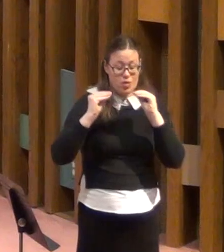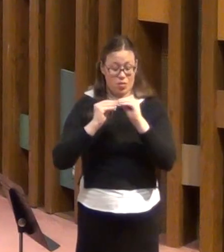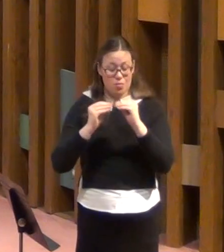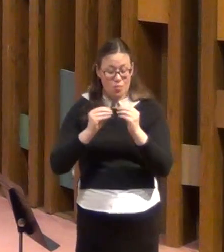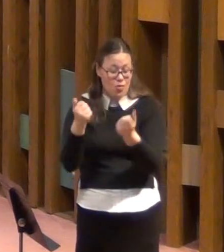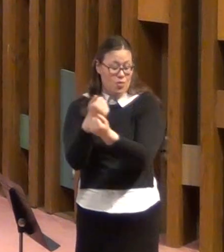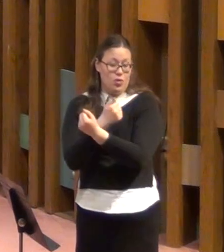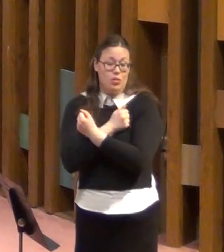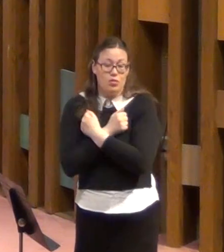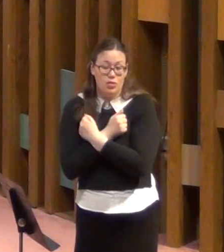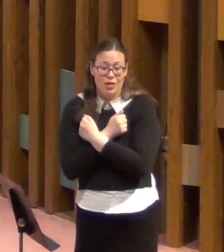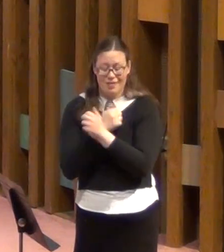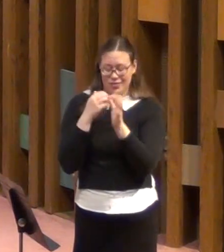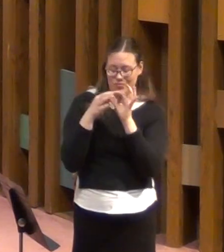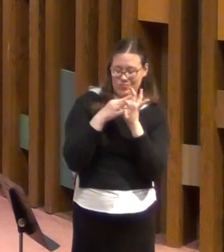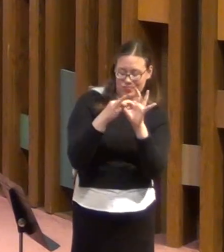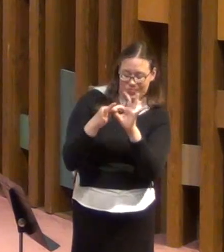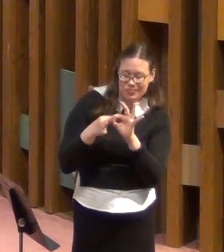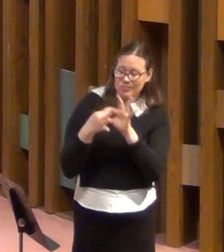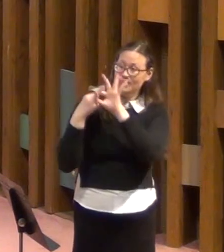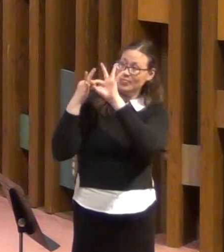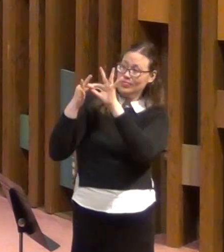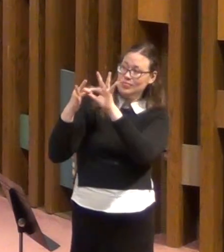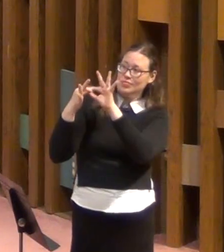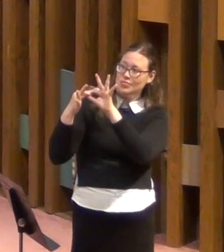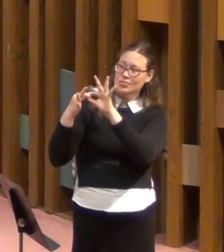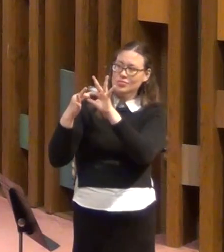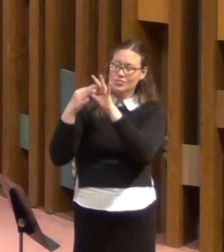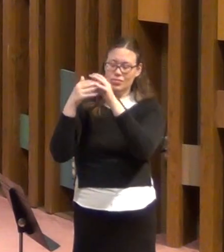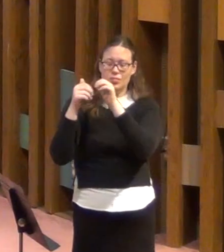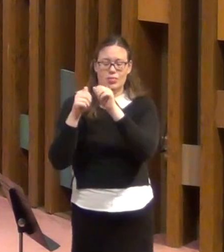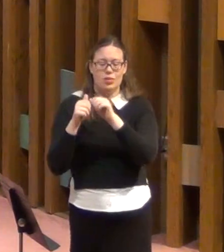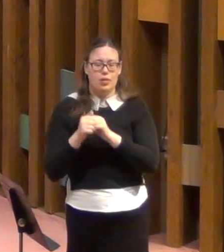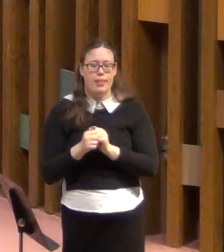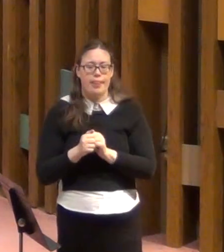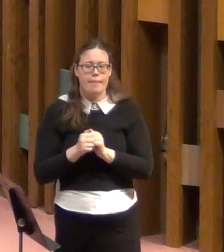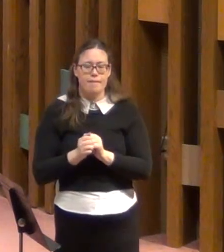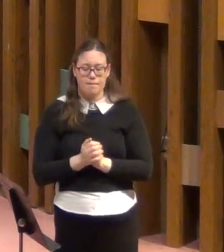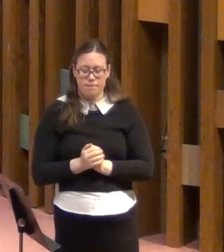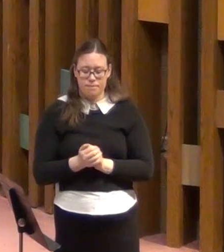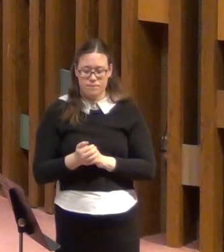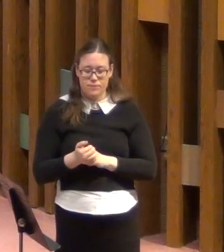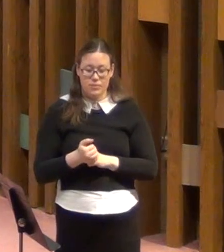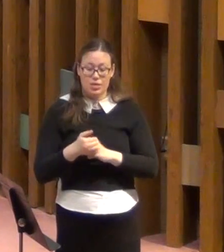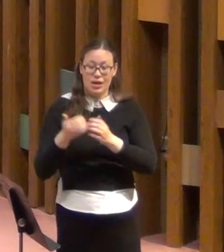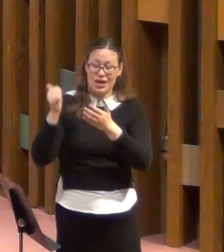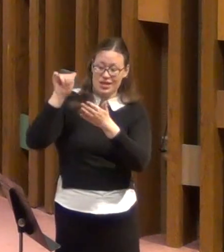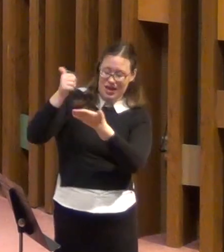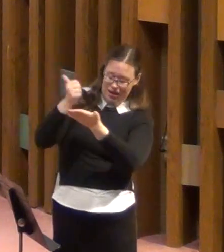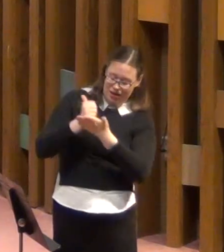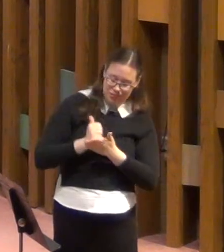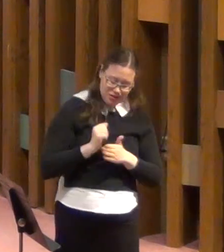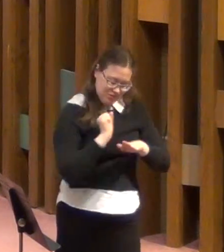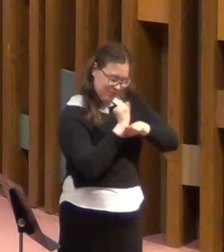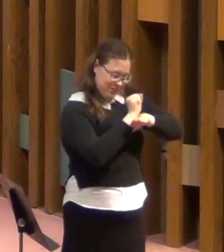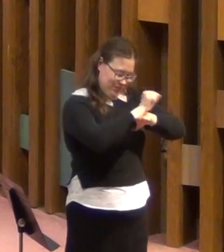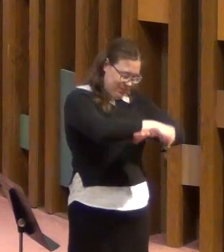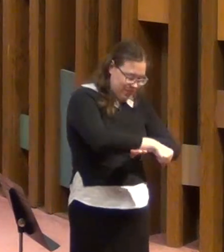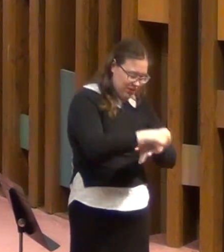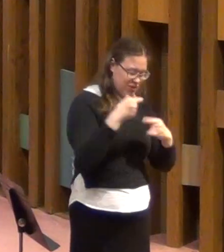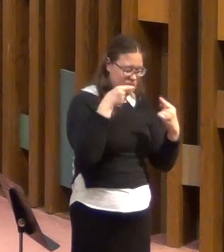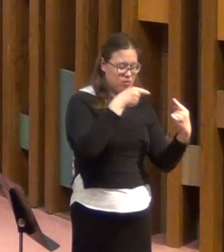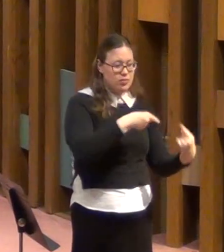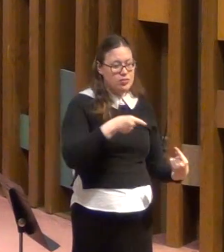we draw to God and one another as we overcome these